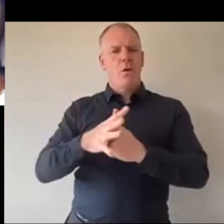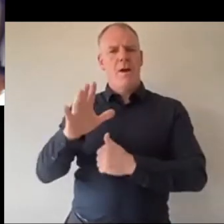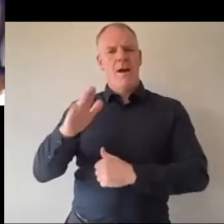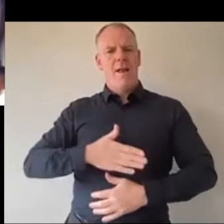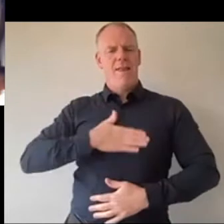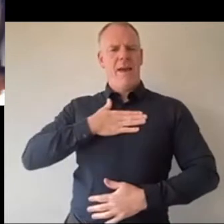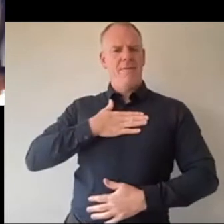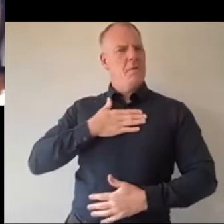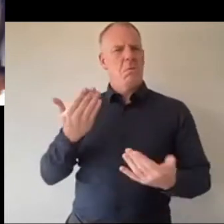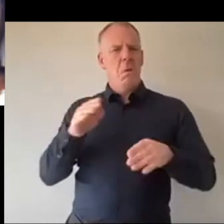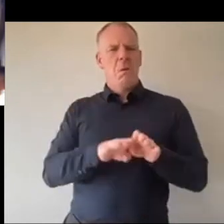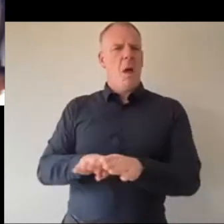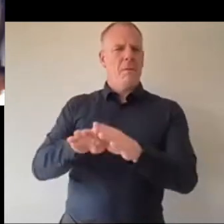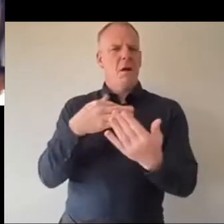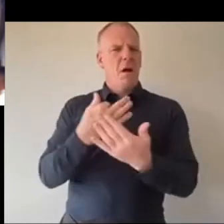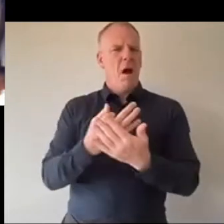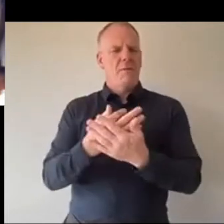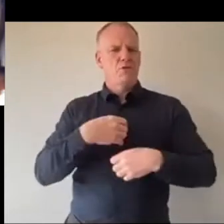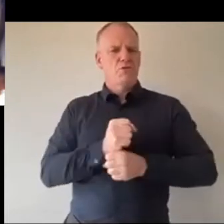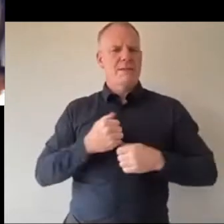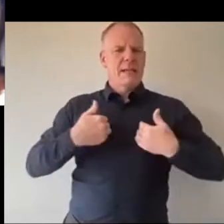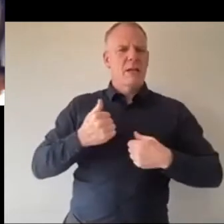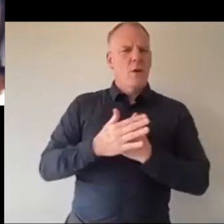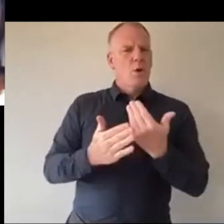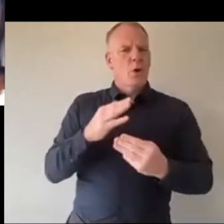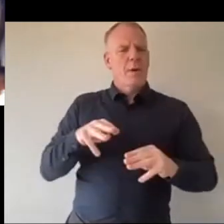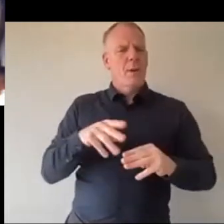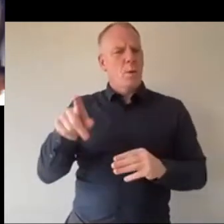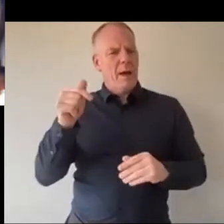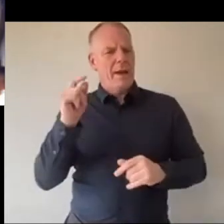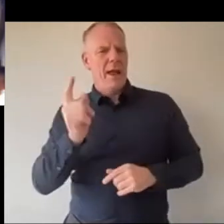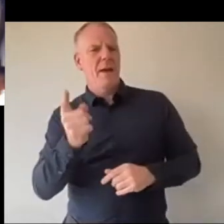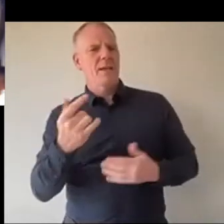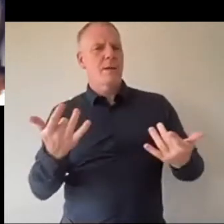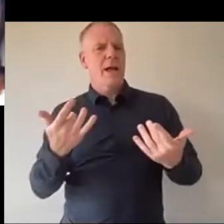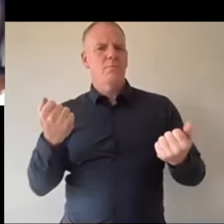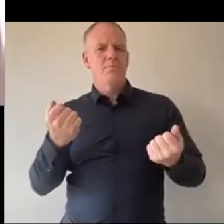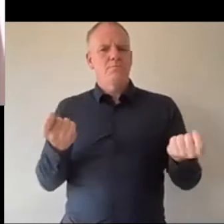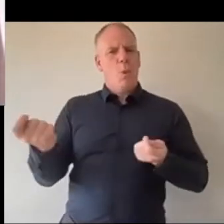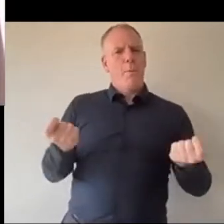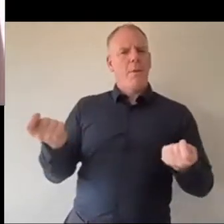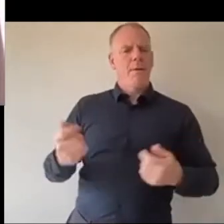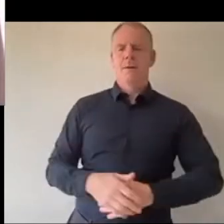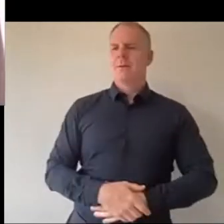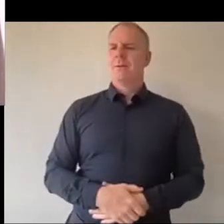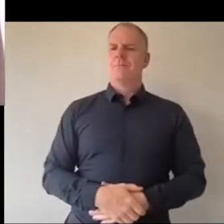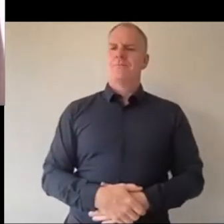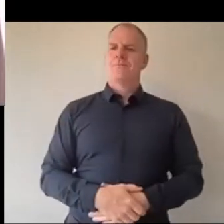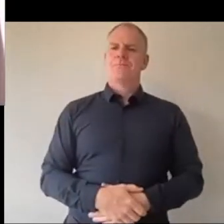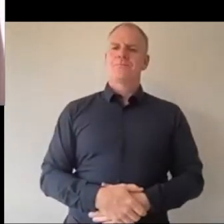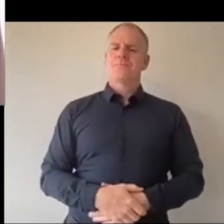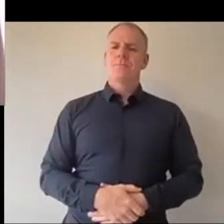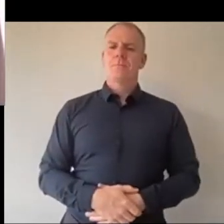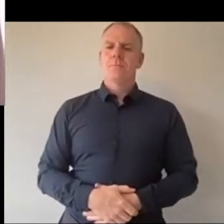in young people today and what would you advise them to try to how to combat those? There's a